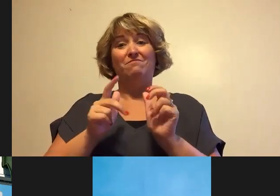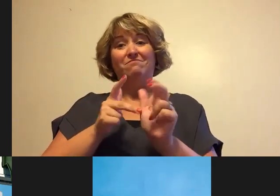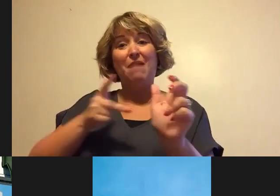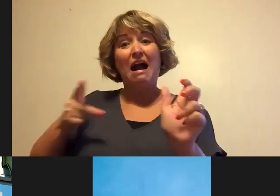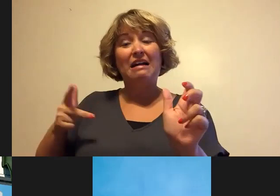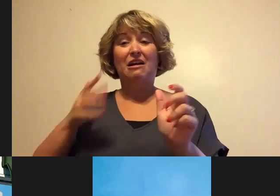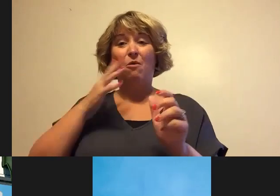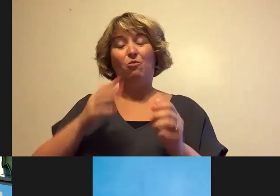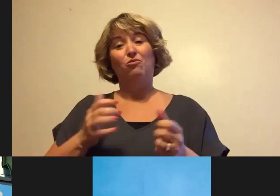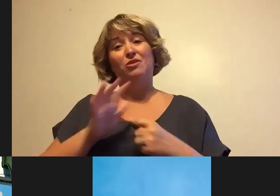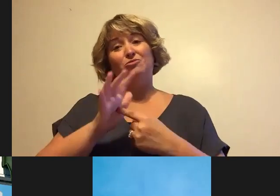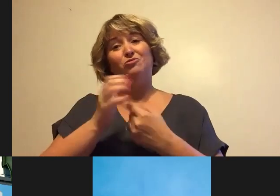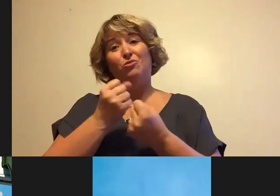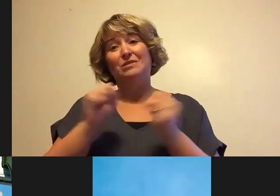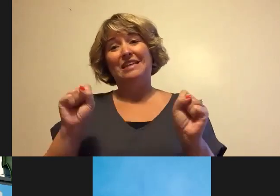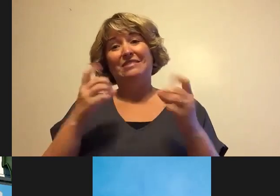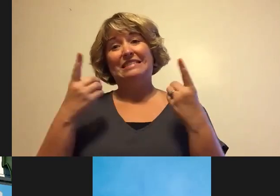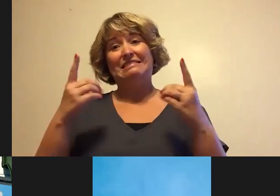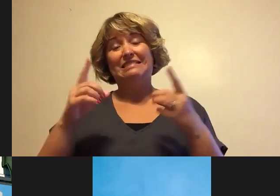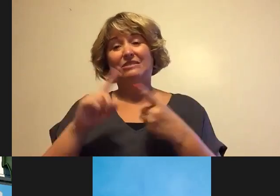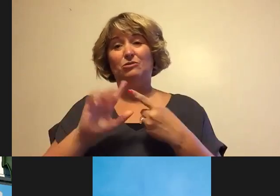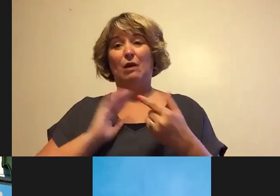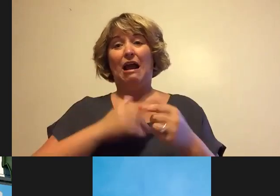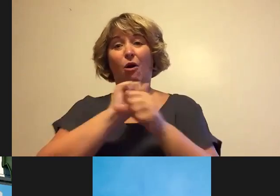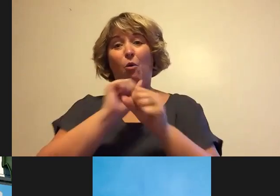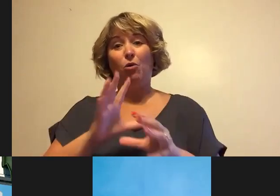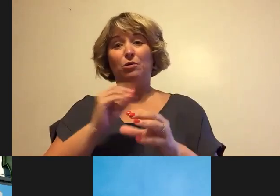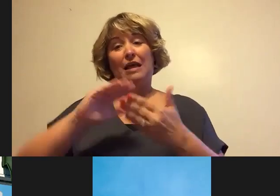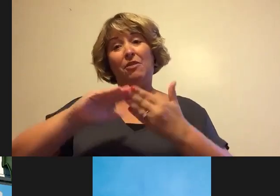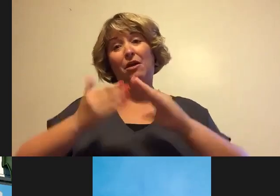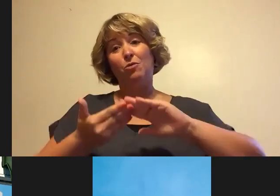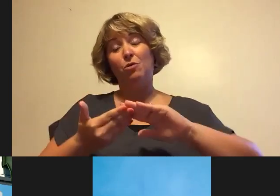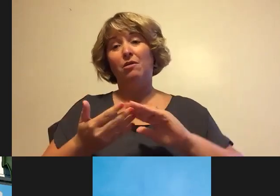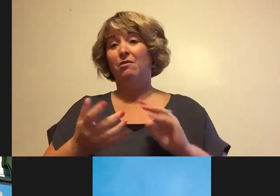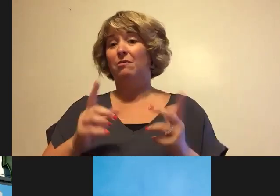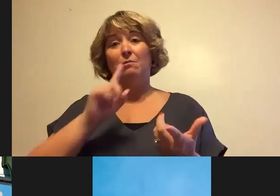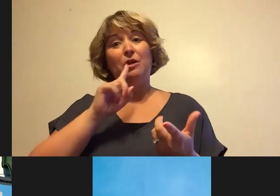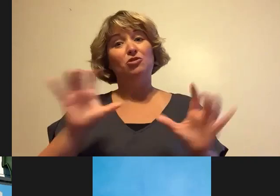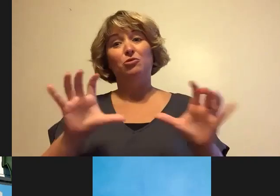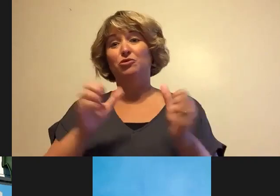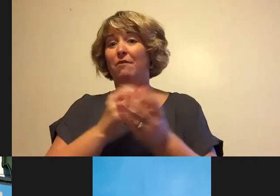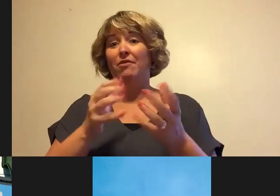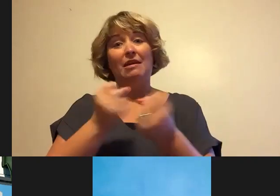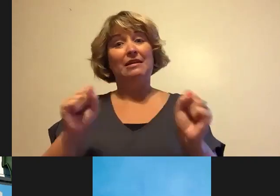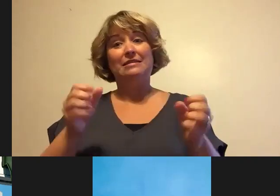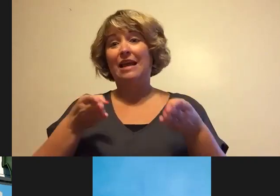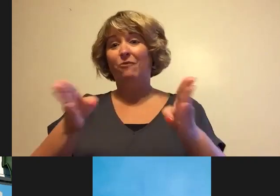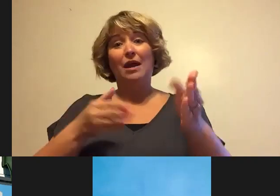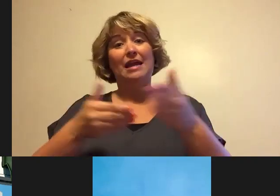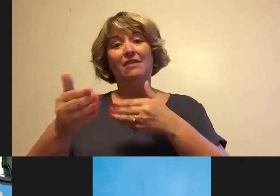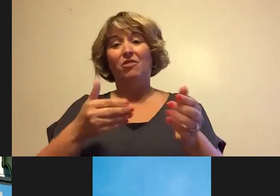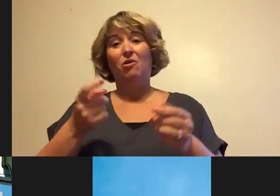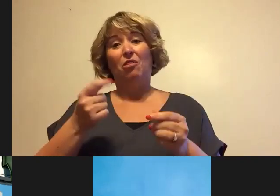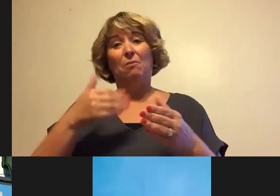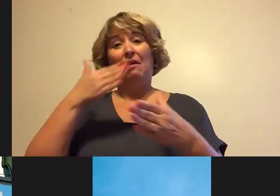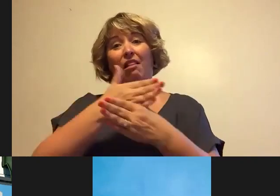to our workers and to the community. So we want to make sure that we do everything in a safe way. Even though it may be a little bit of a nuisance